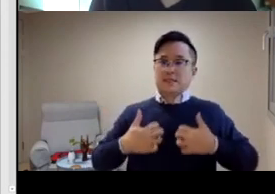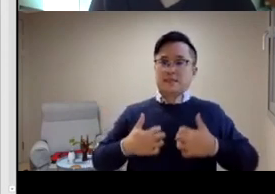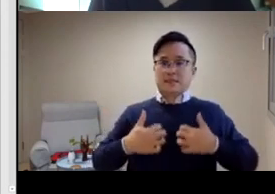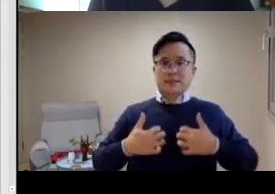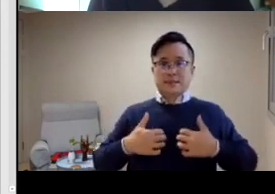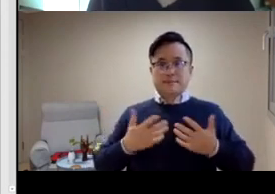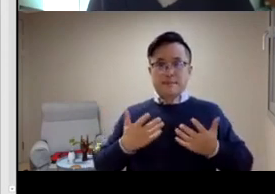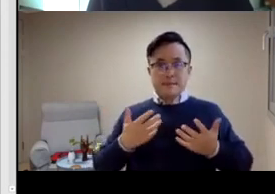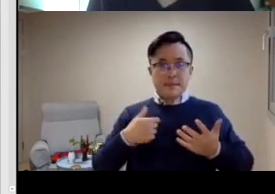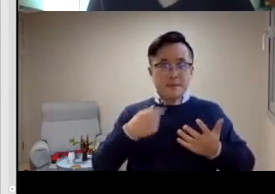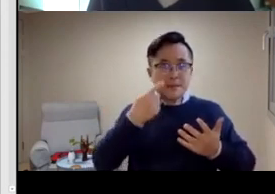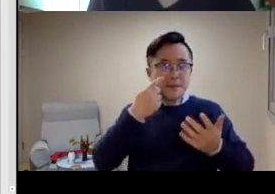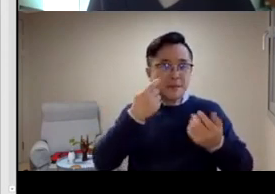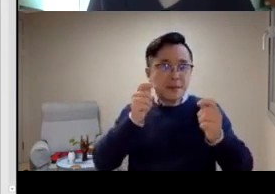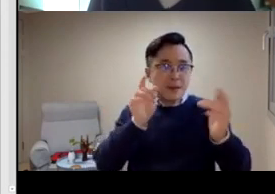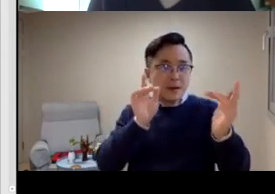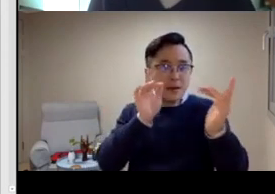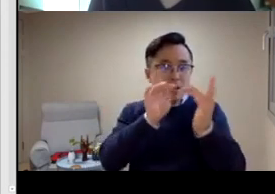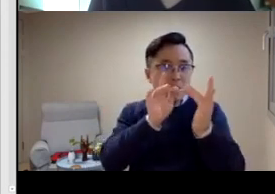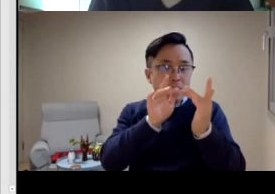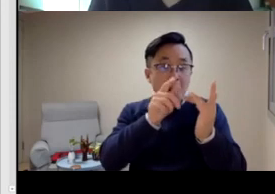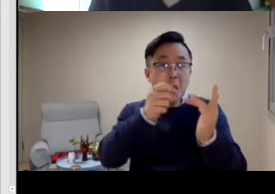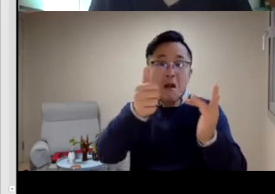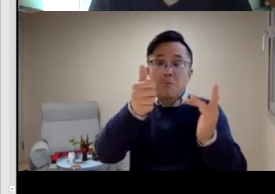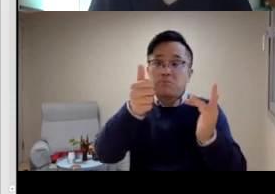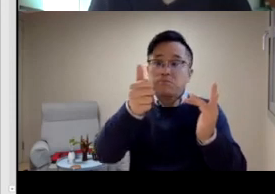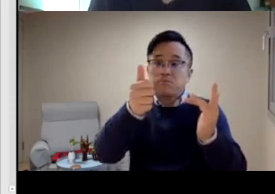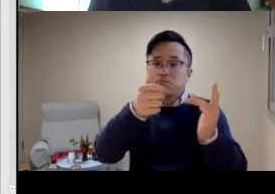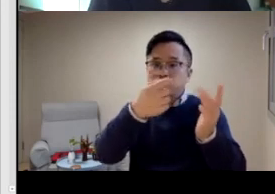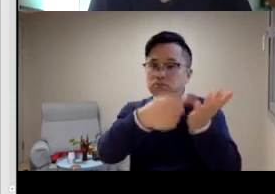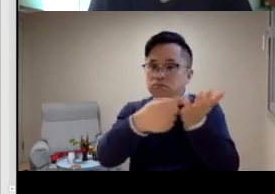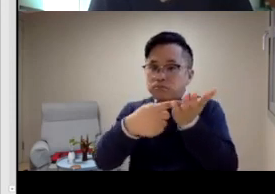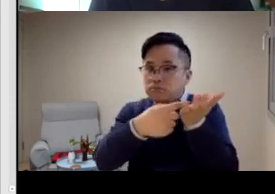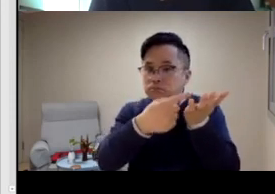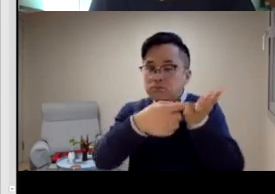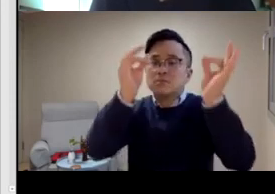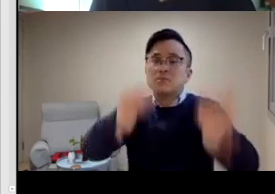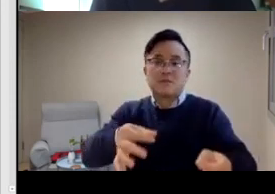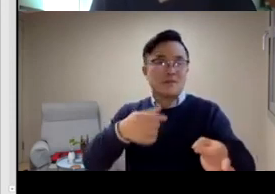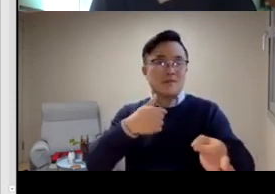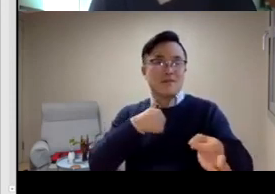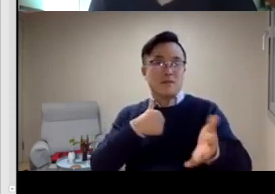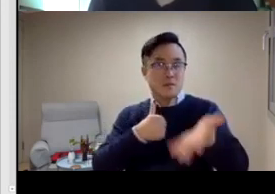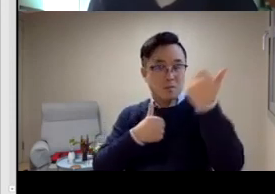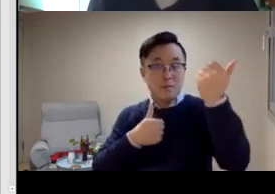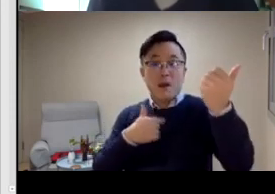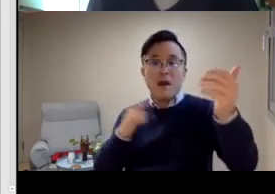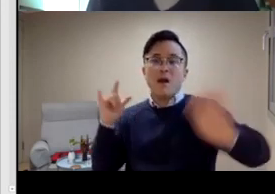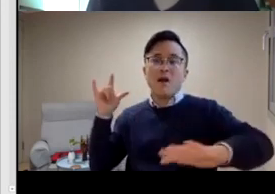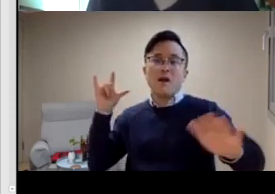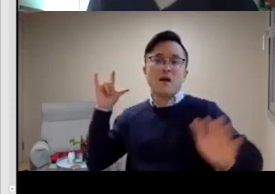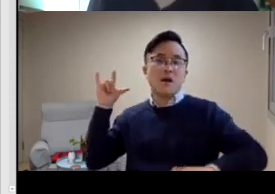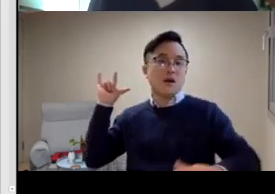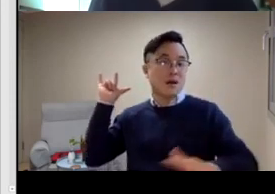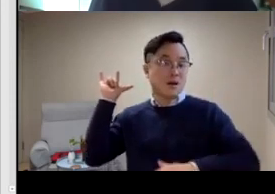Korean or someone from another language that she hadn't been working on. Marilyn said, that heard about that. And she